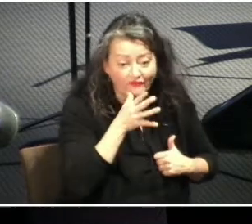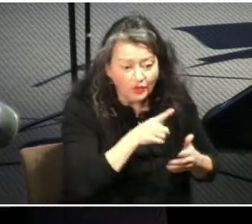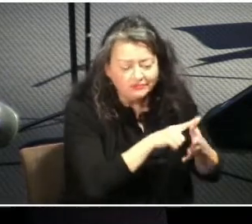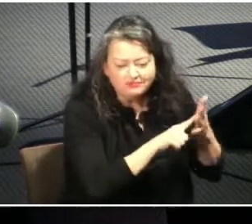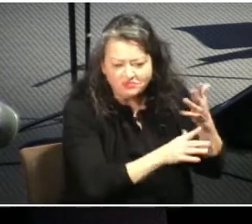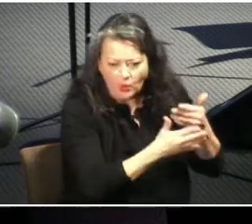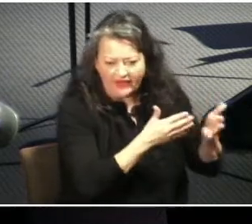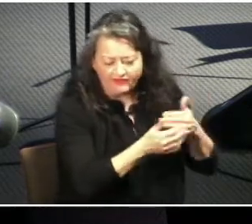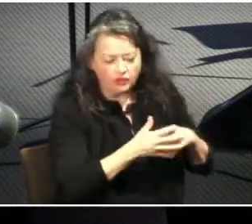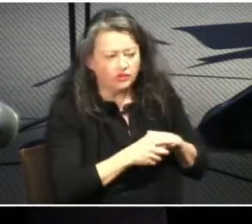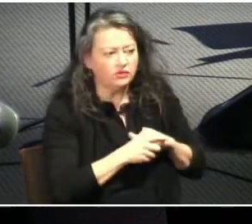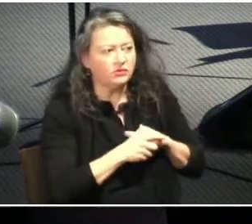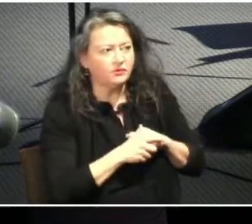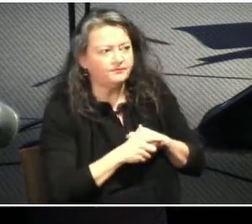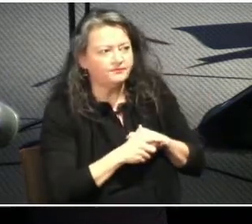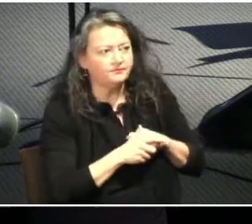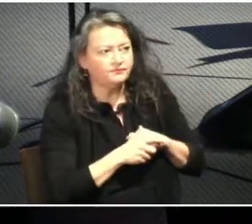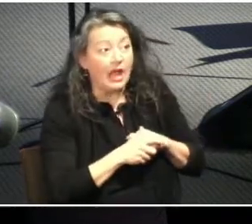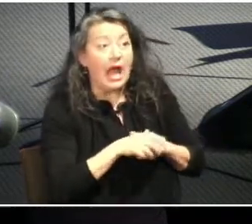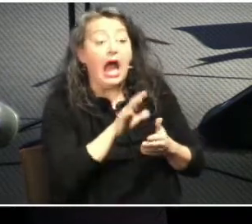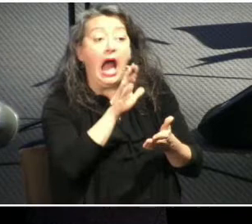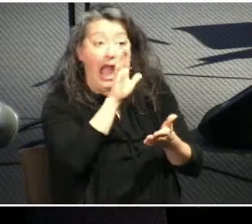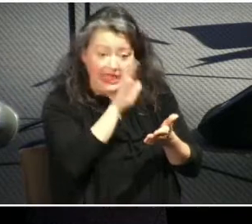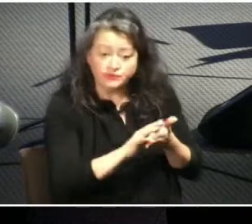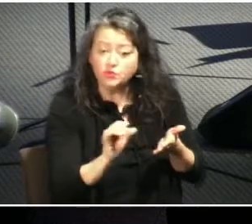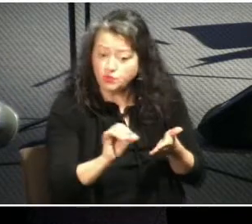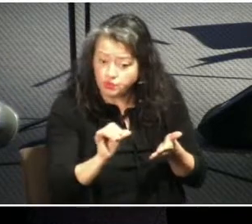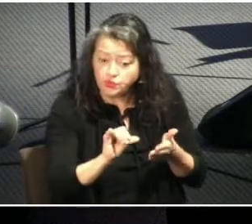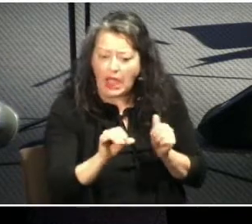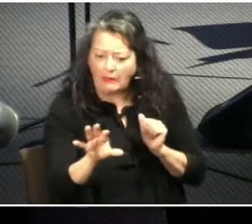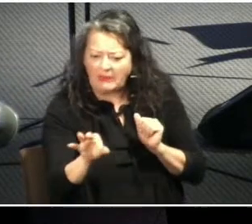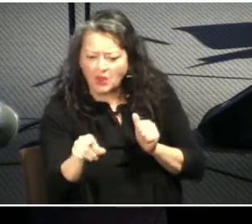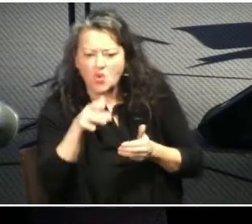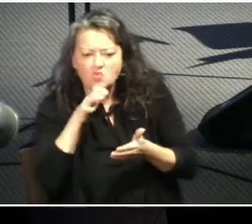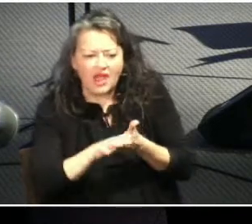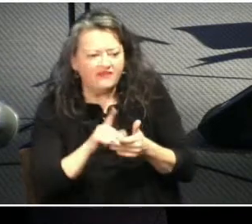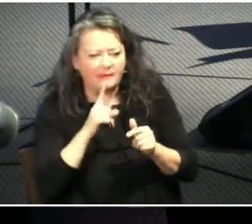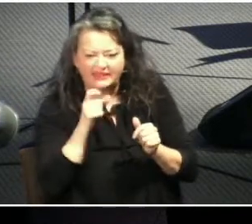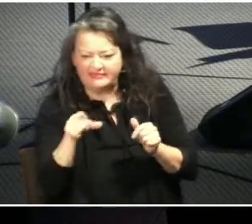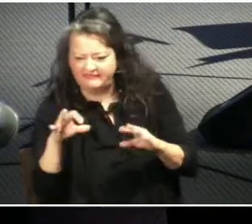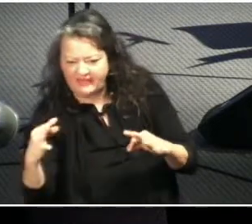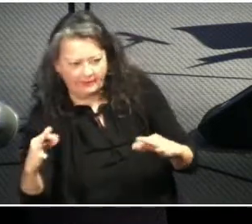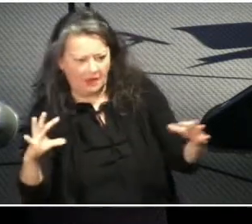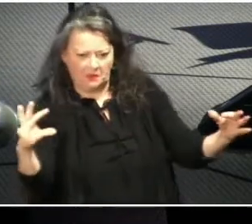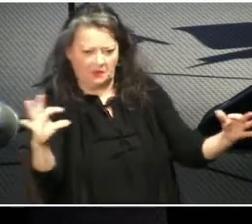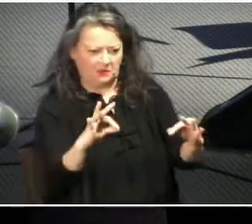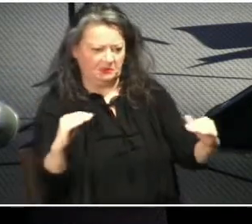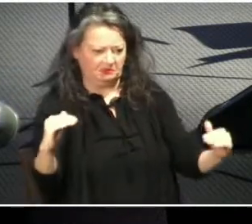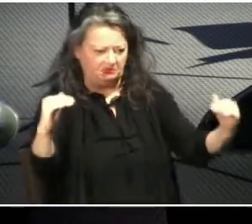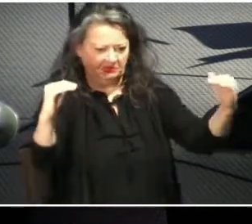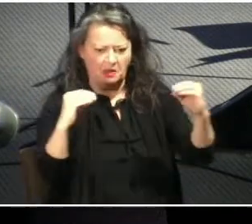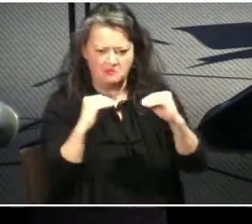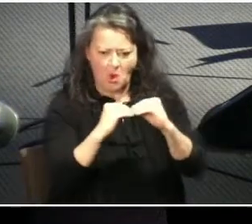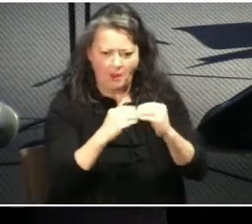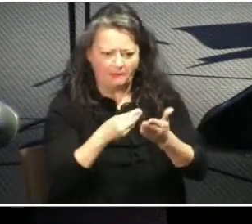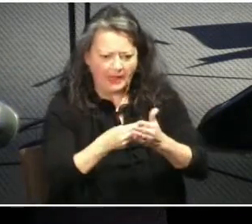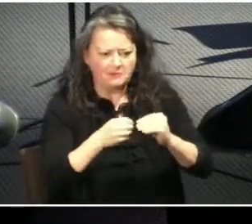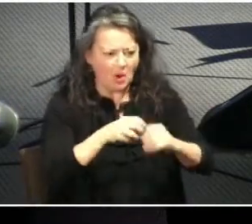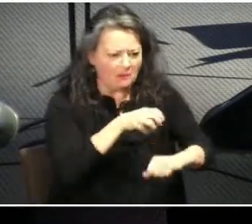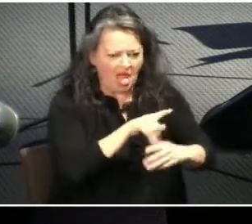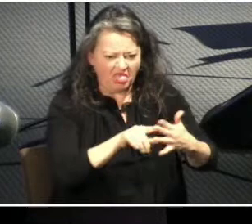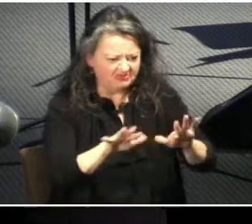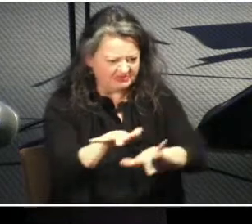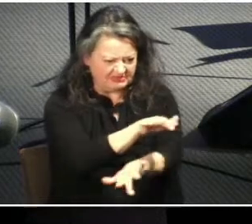advance their careers, their wealth, their possibility of promotion. So it was common practice for Roman and Greek